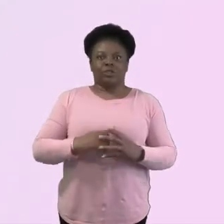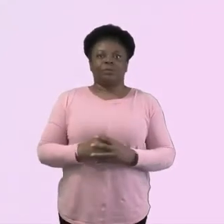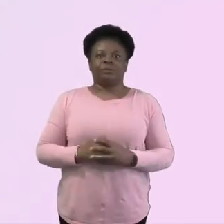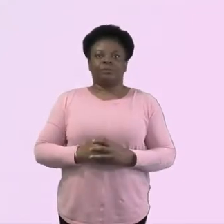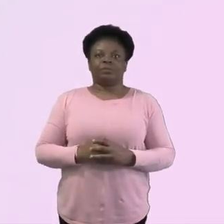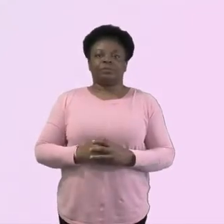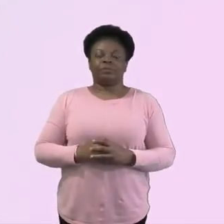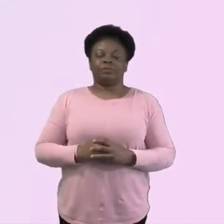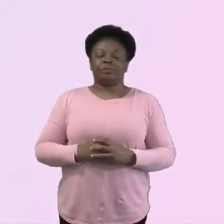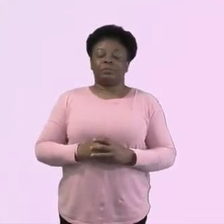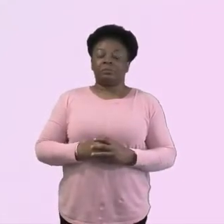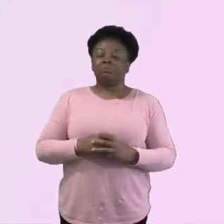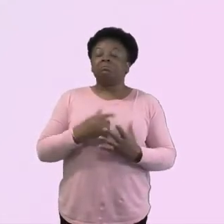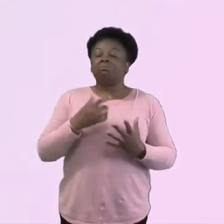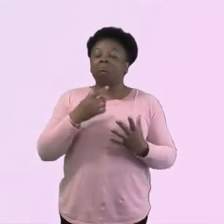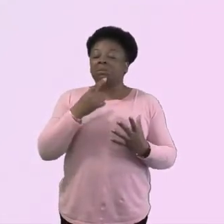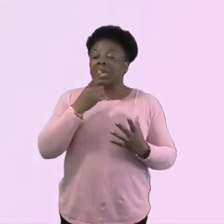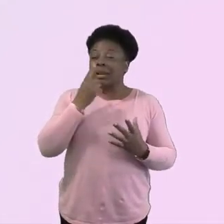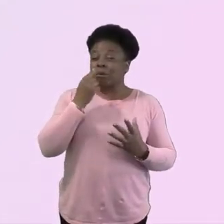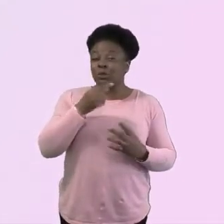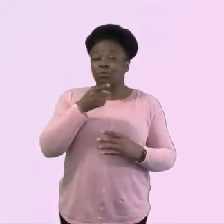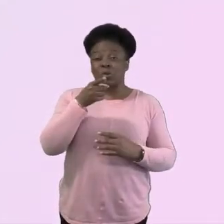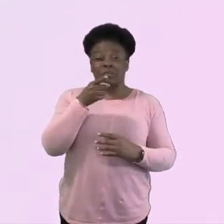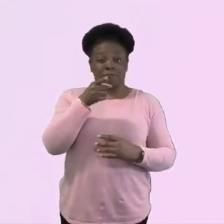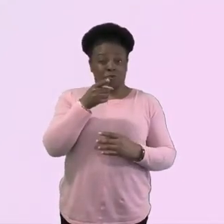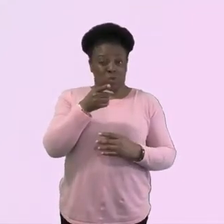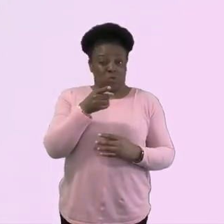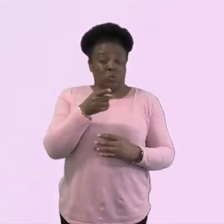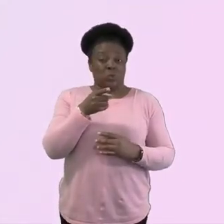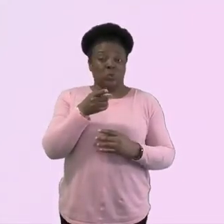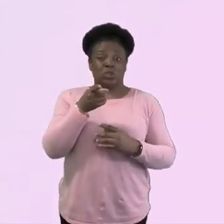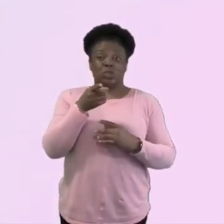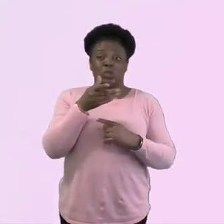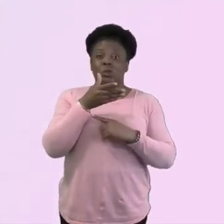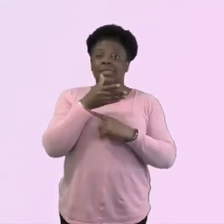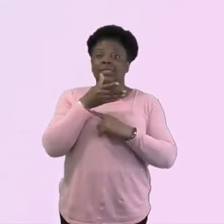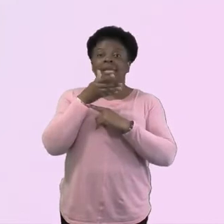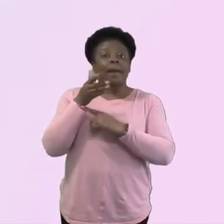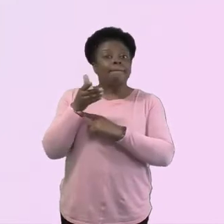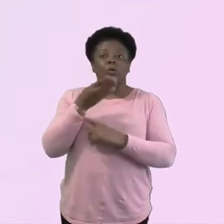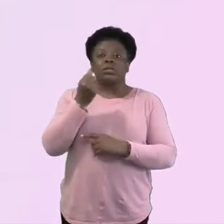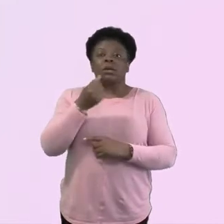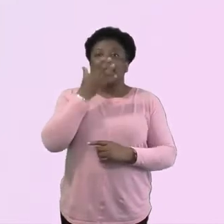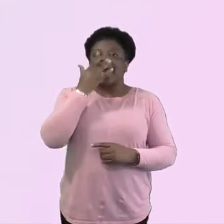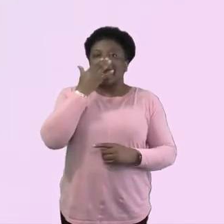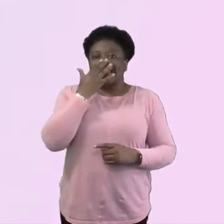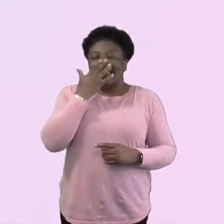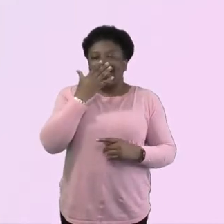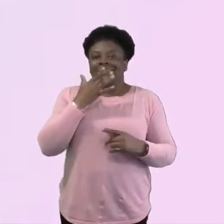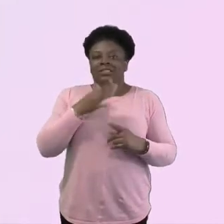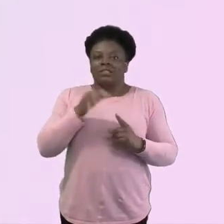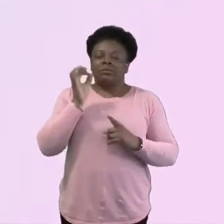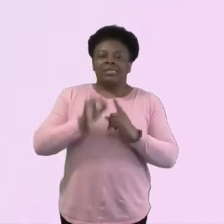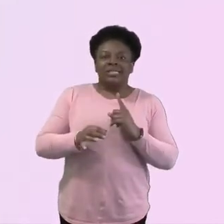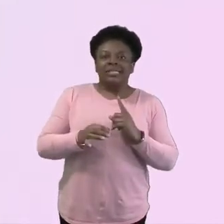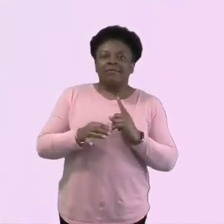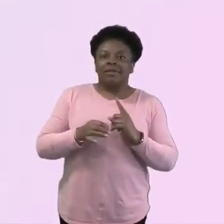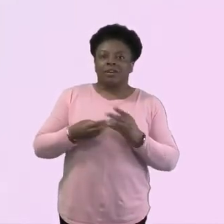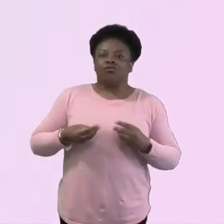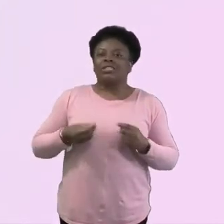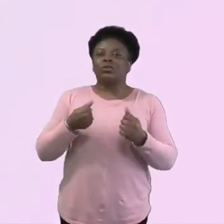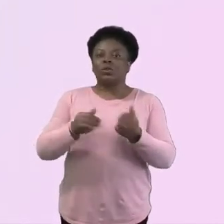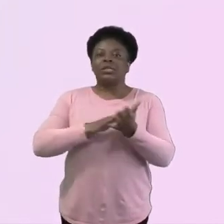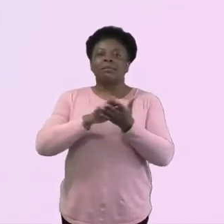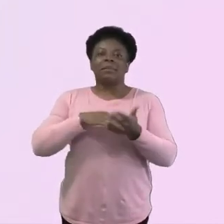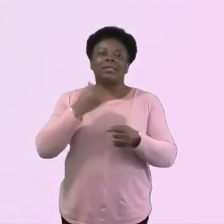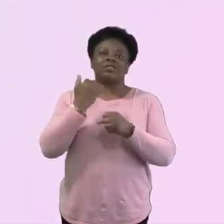to access or for you to signpost some age specific online resources for grandparents to use